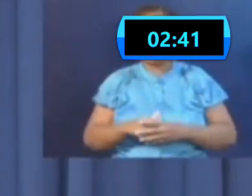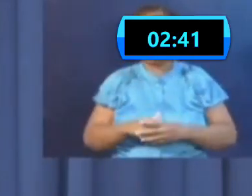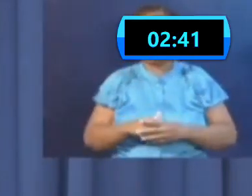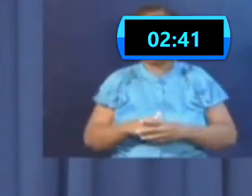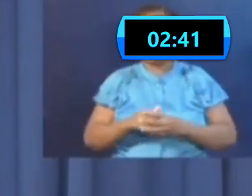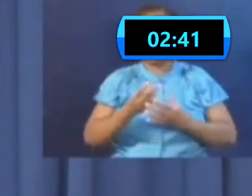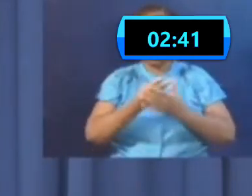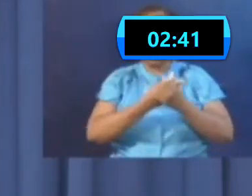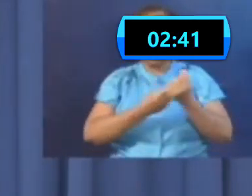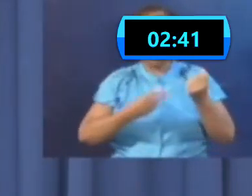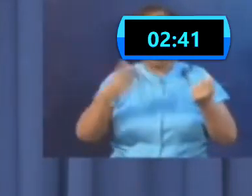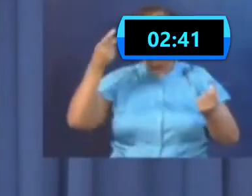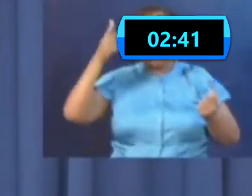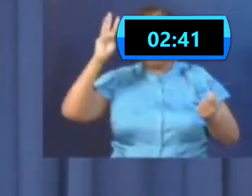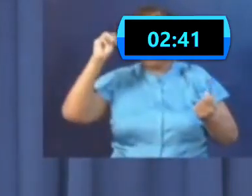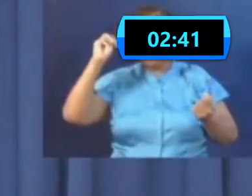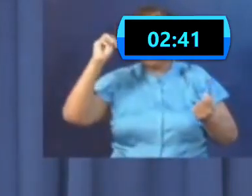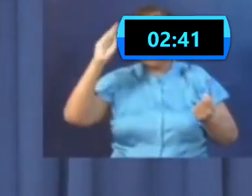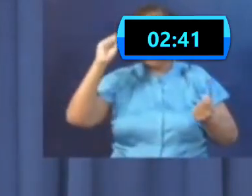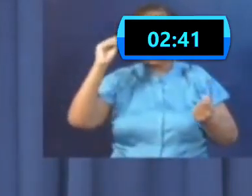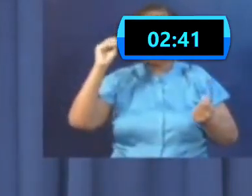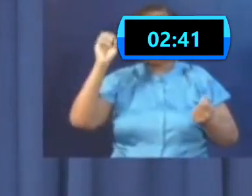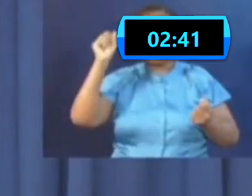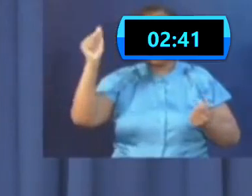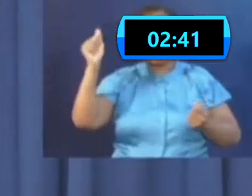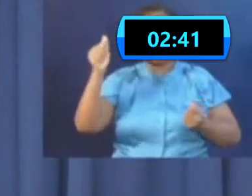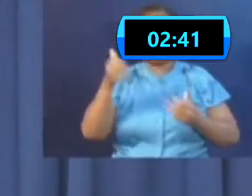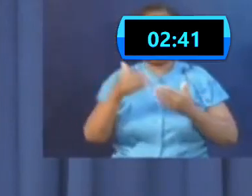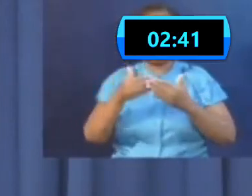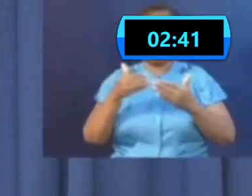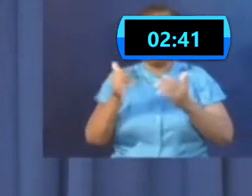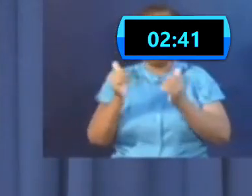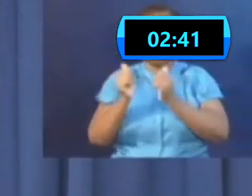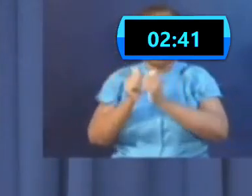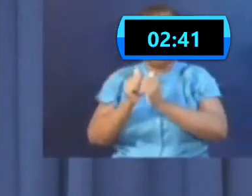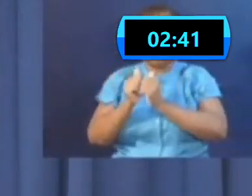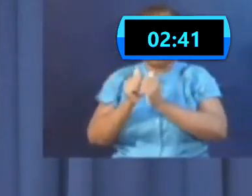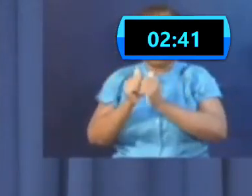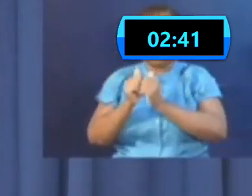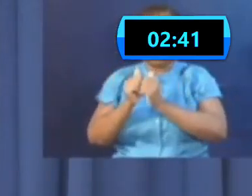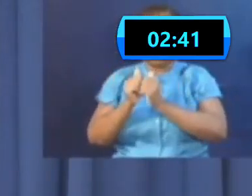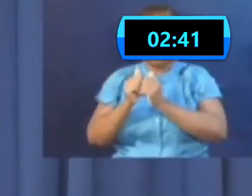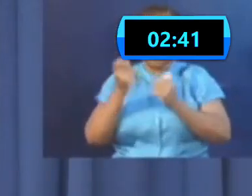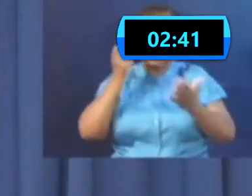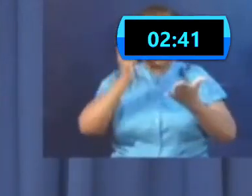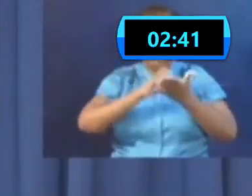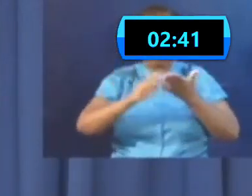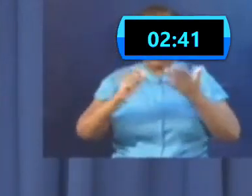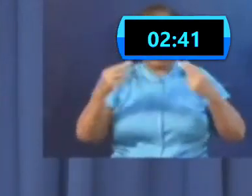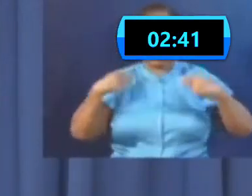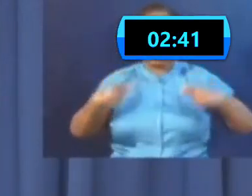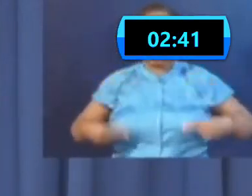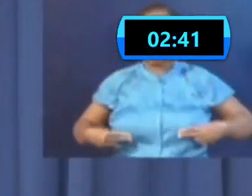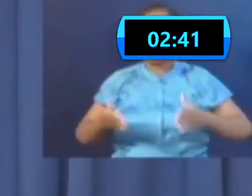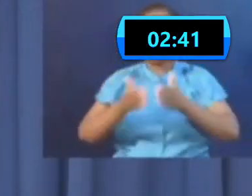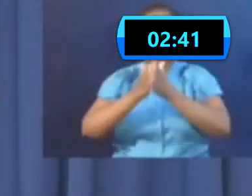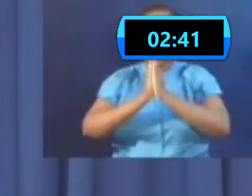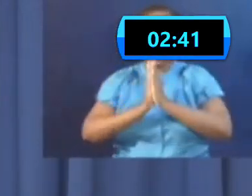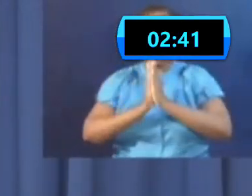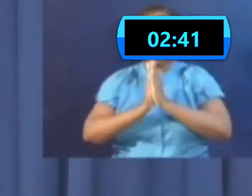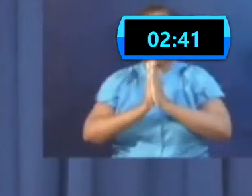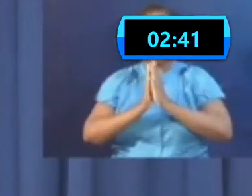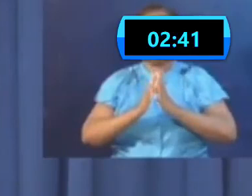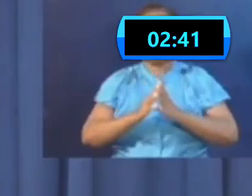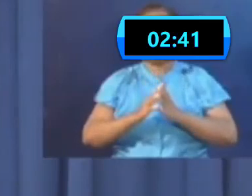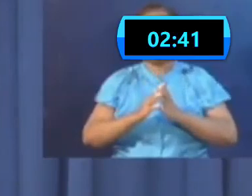have been in talks with the Secretary of Health. They have asked for this, and we are happy to comply